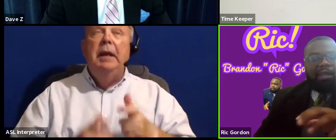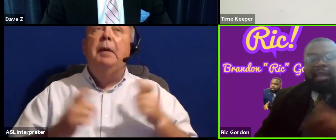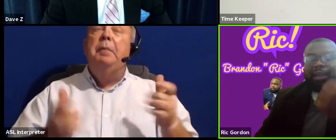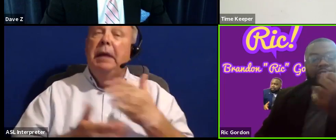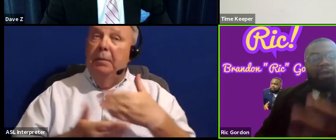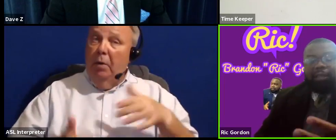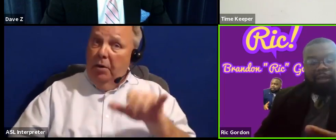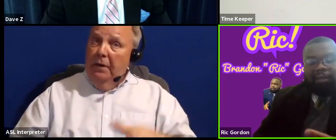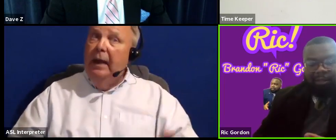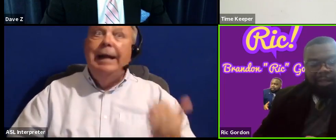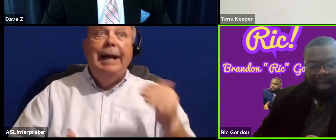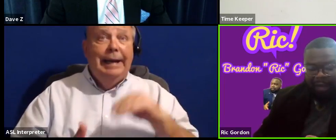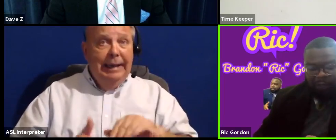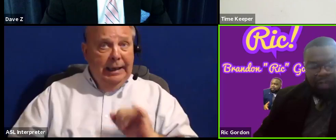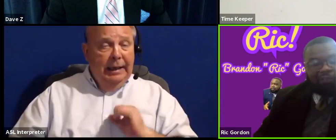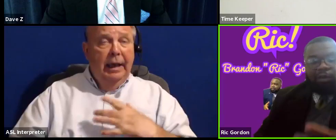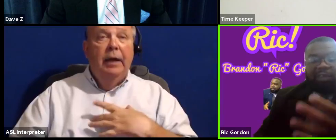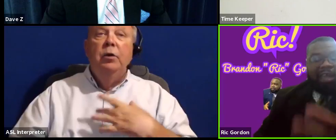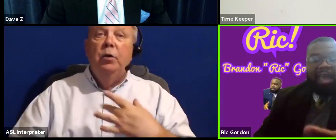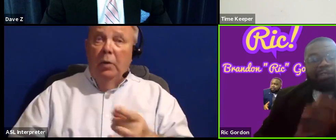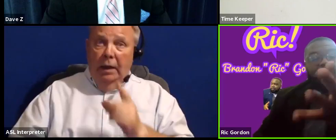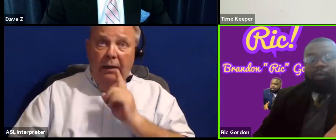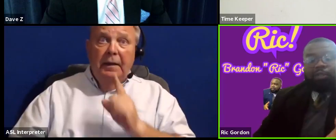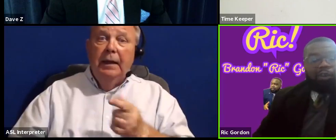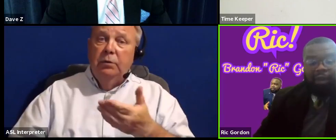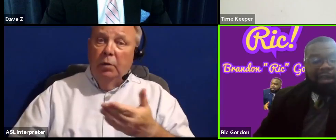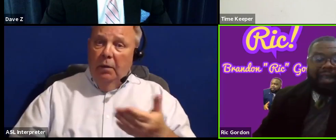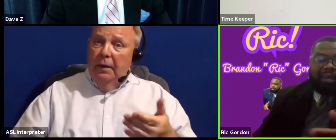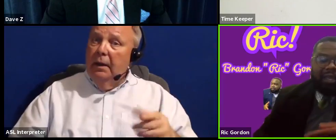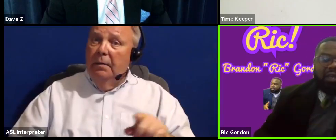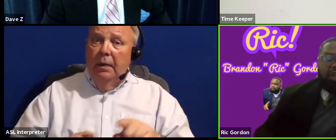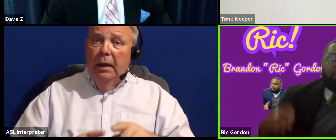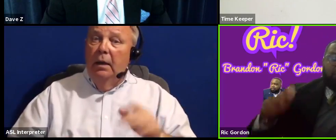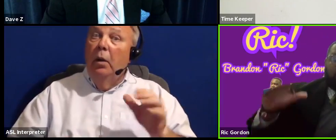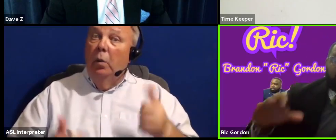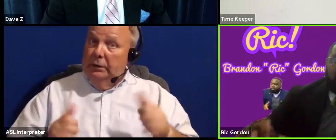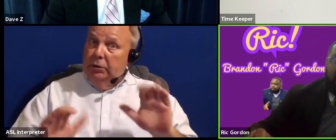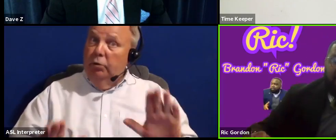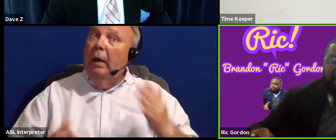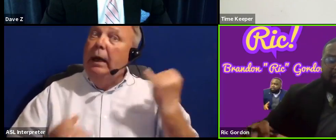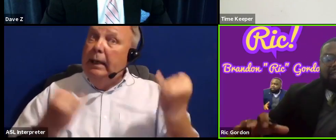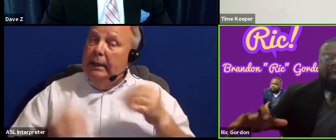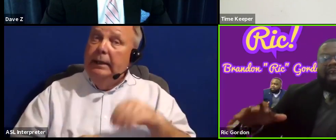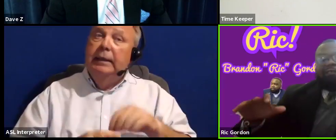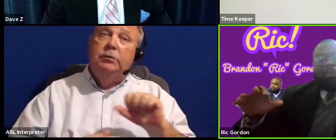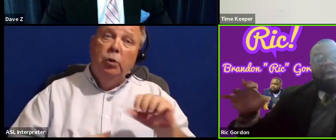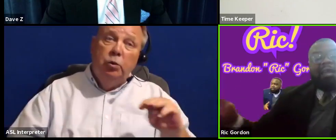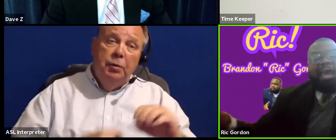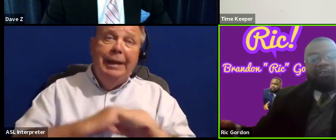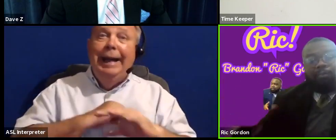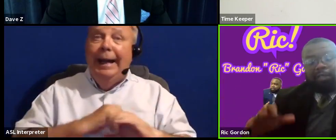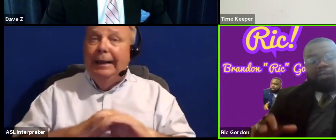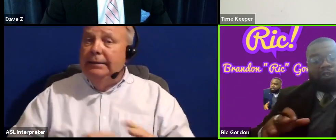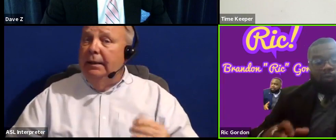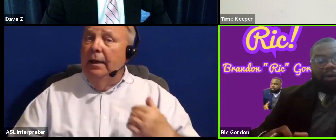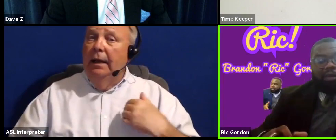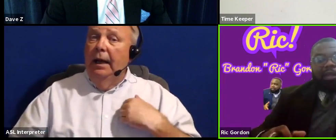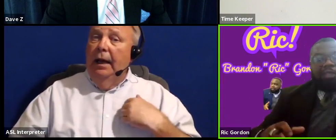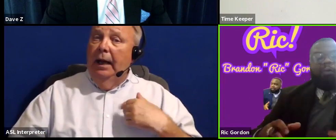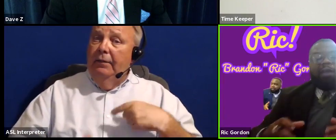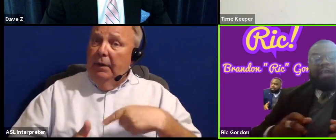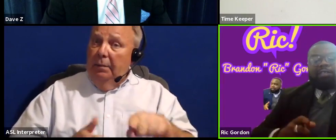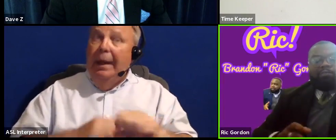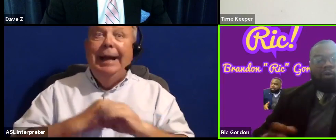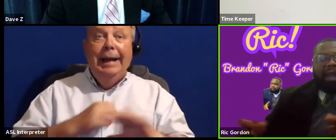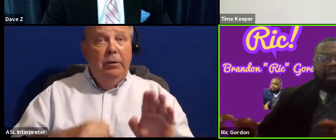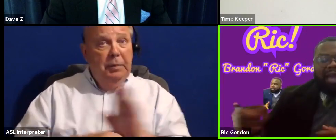that. And again, I do like the actual things for us having ads, which is a great idea, using social media ads, having paid ads for businesses as well.